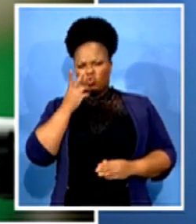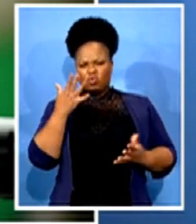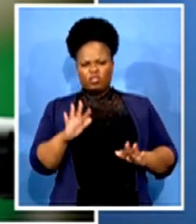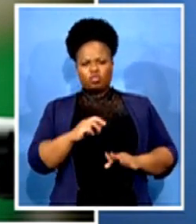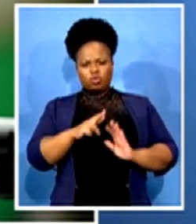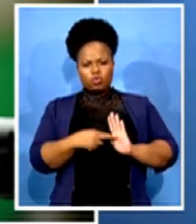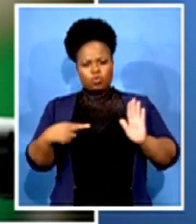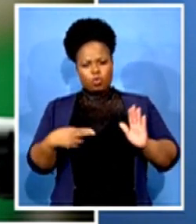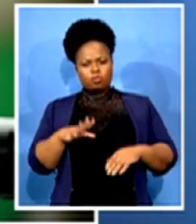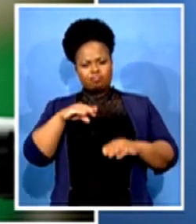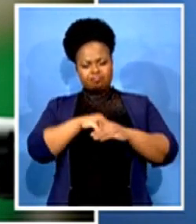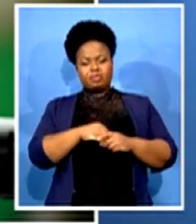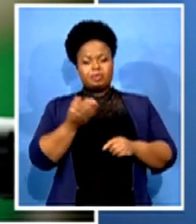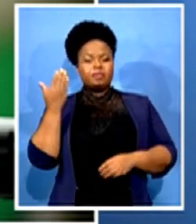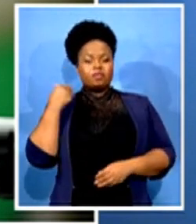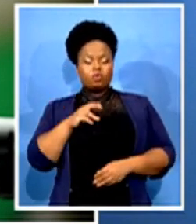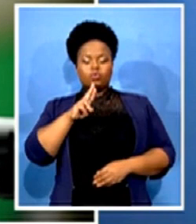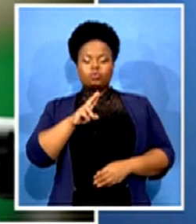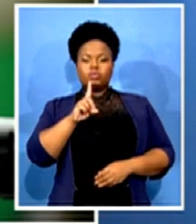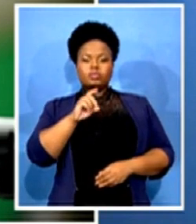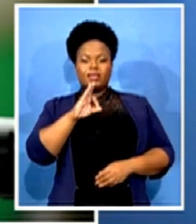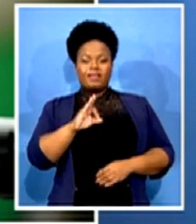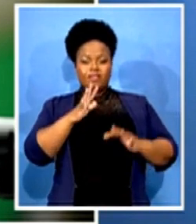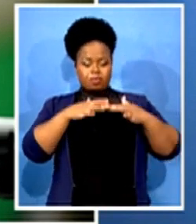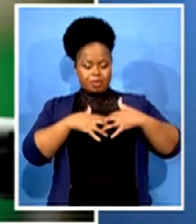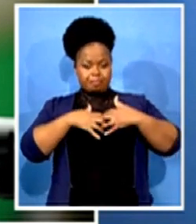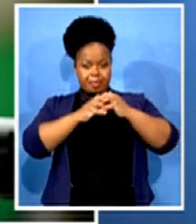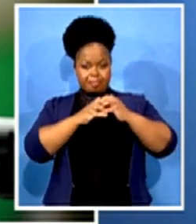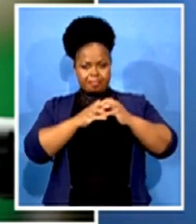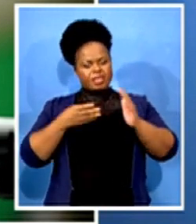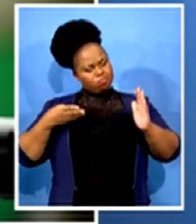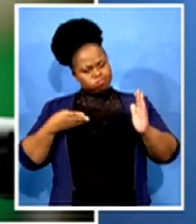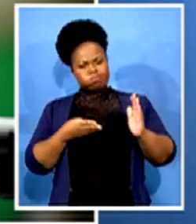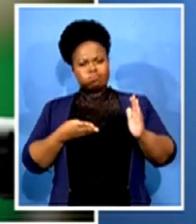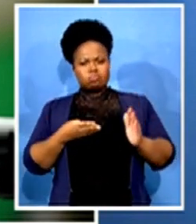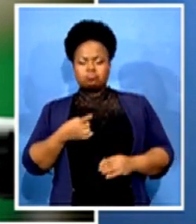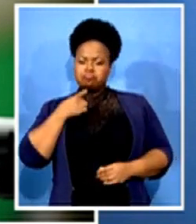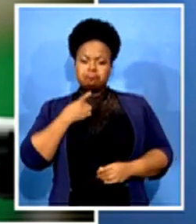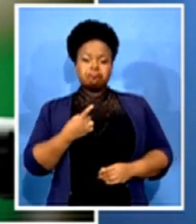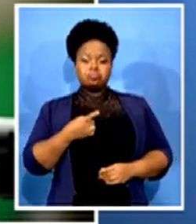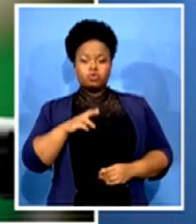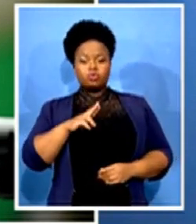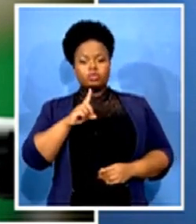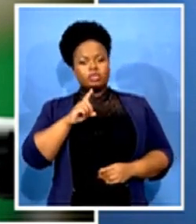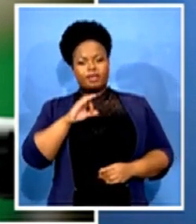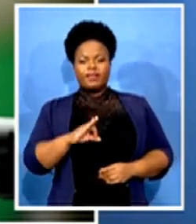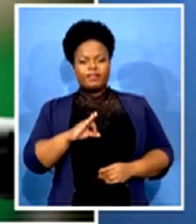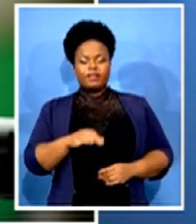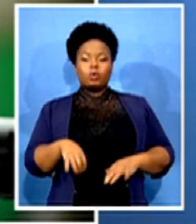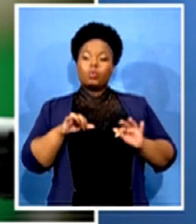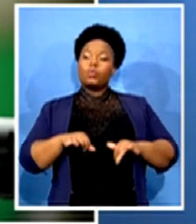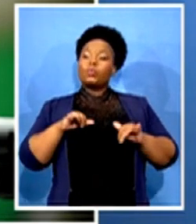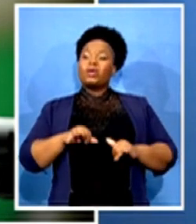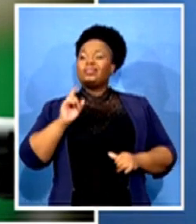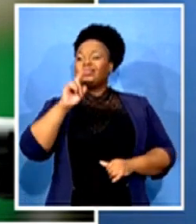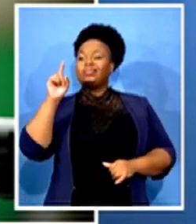established. He was there to say UDF, we cannot wait for other people who are outside to